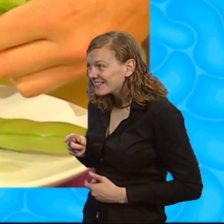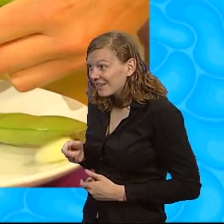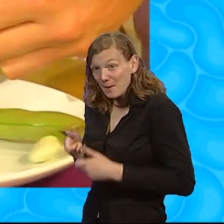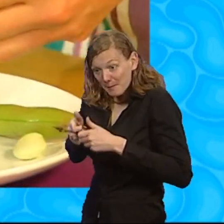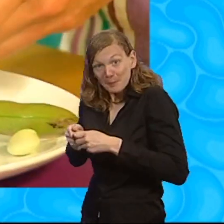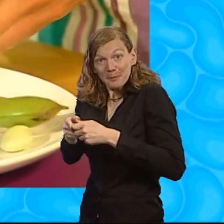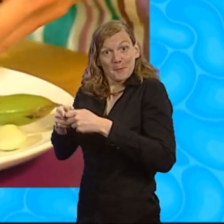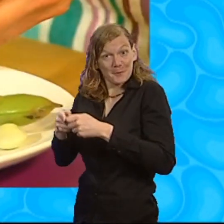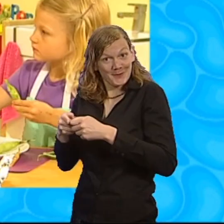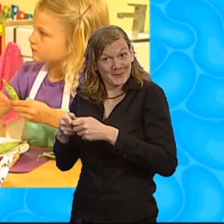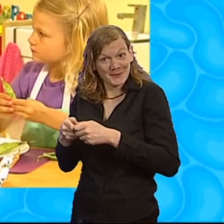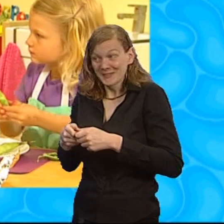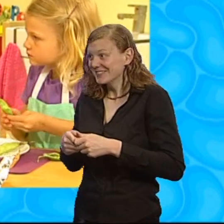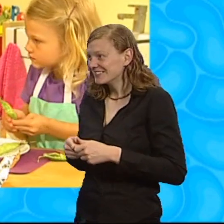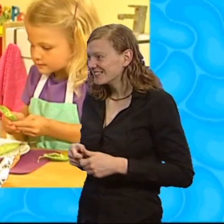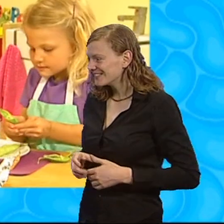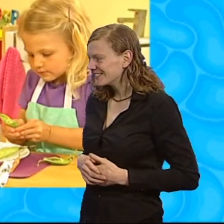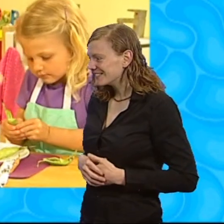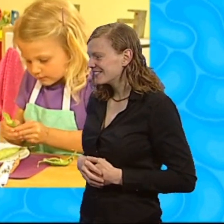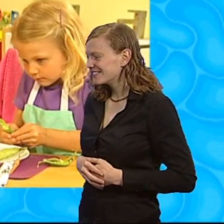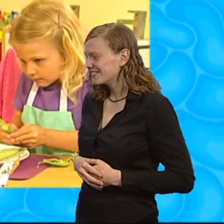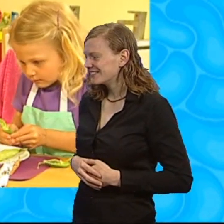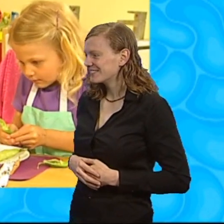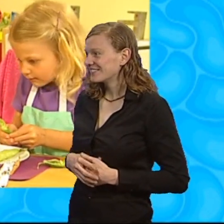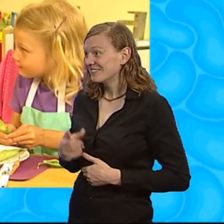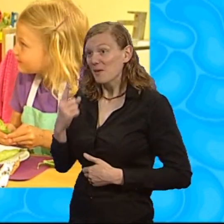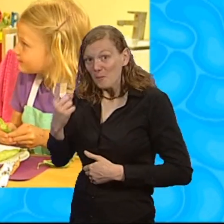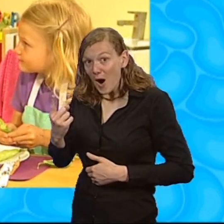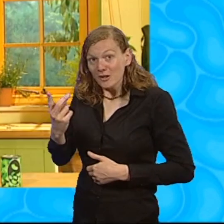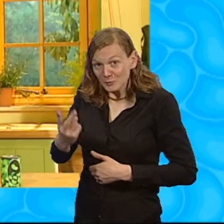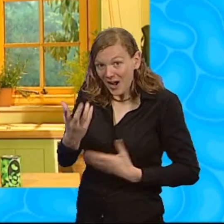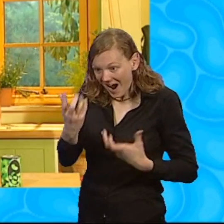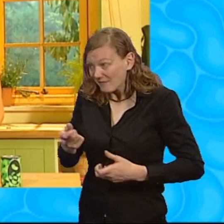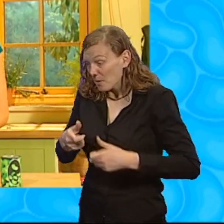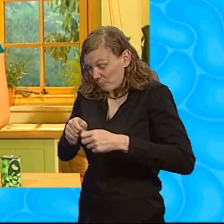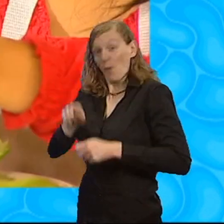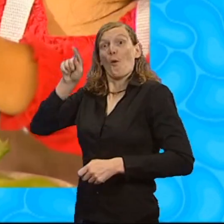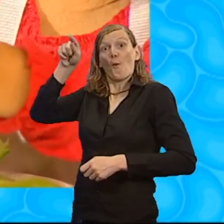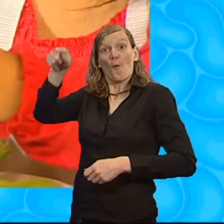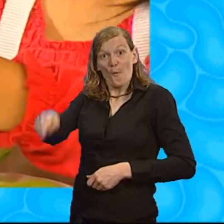And it, oh, there goes another. Can you pop them out? Oh, it's flying away.